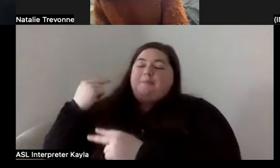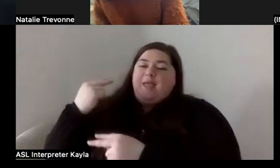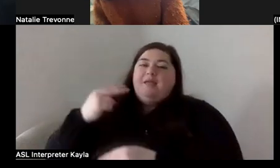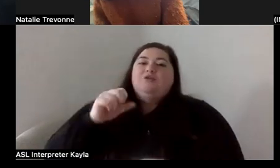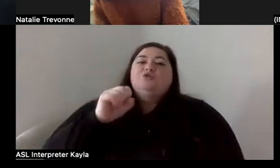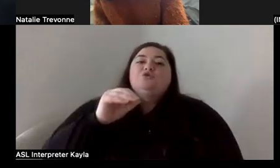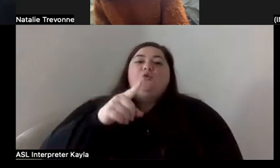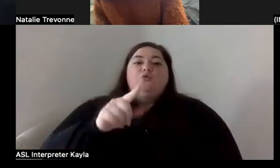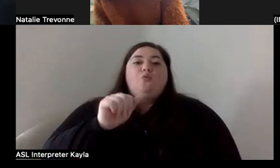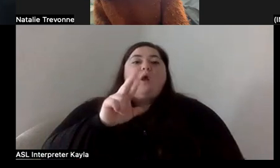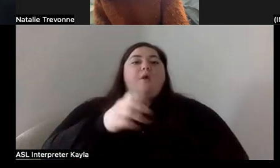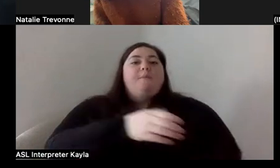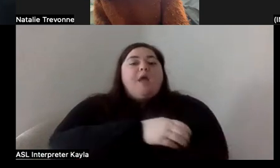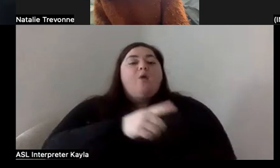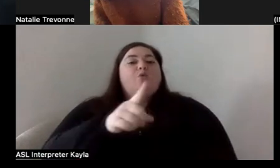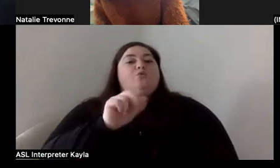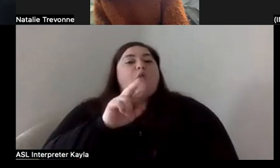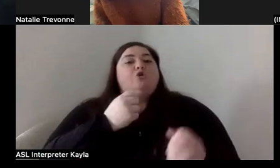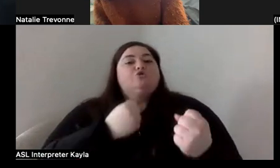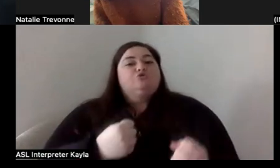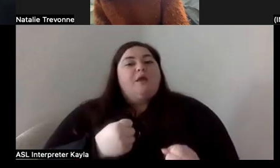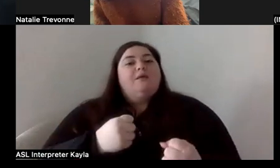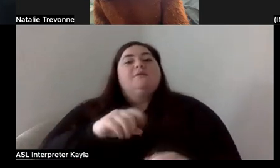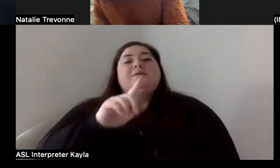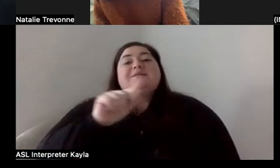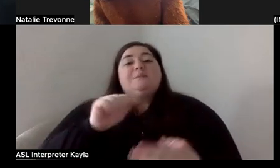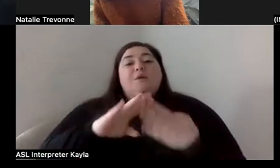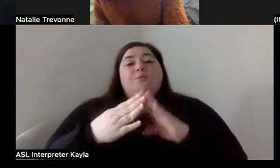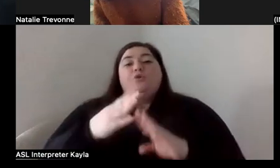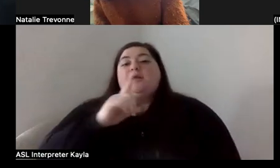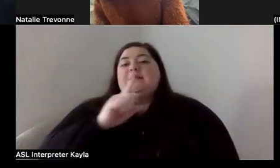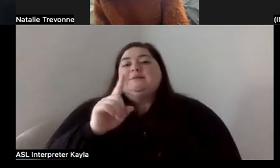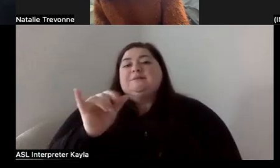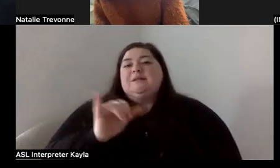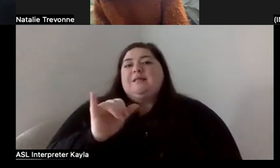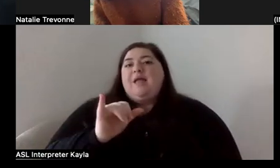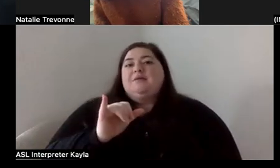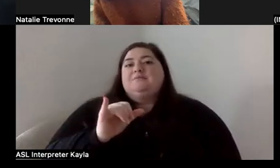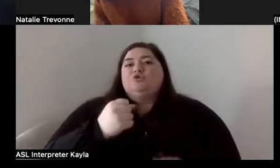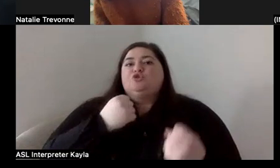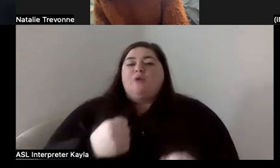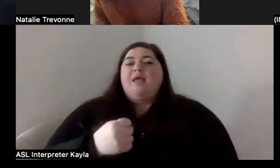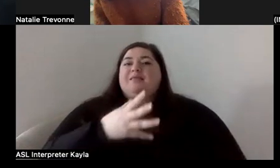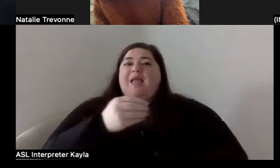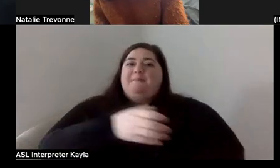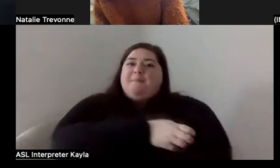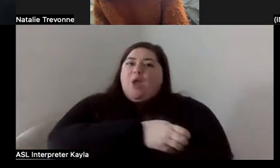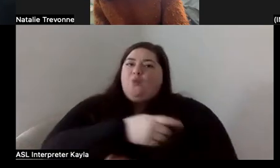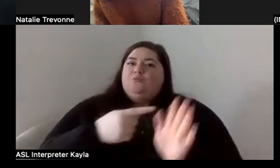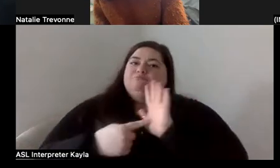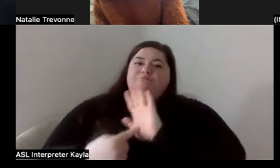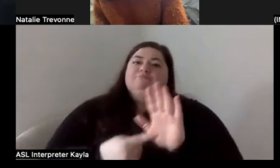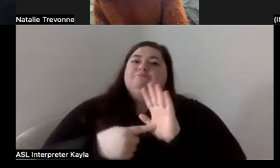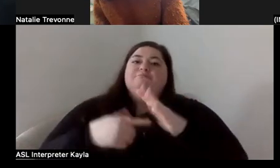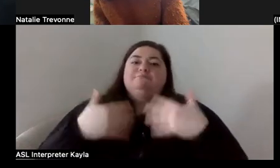are power, you are strength. I think the disability community is, like, the epitome of strength and power. And so I try to